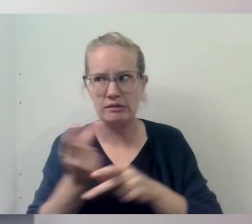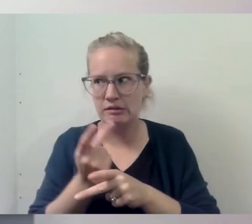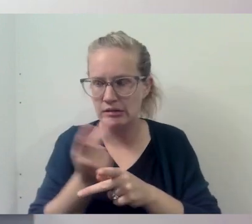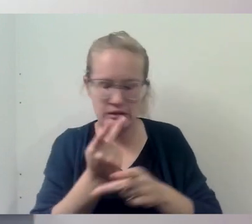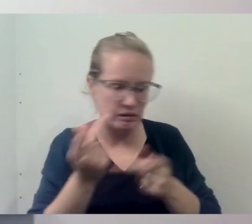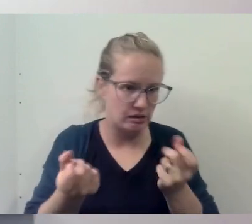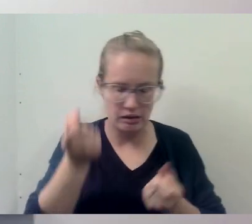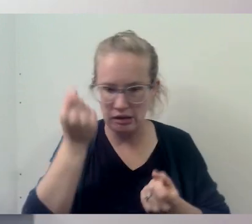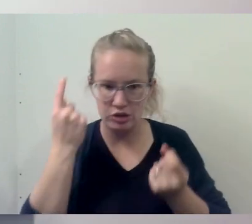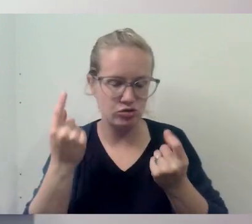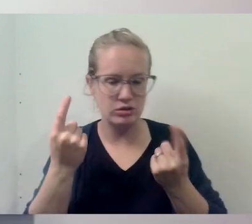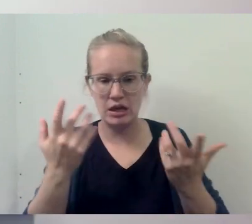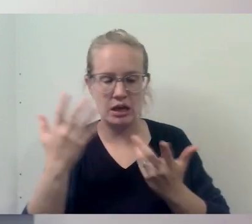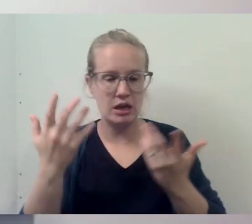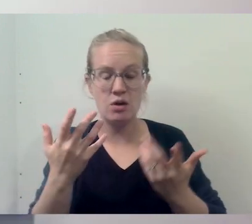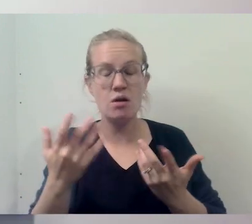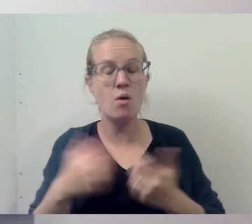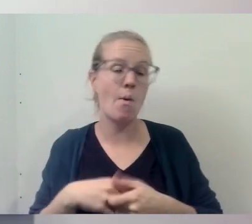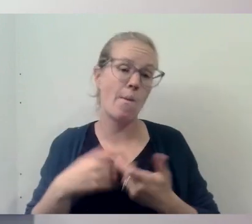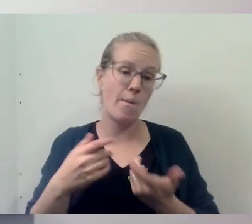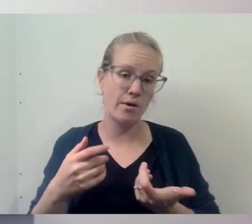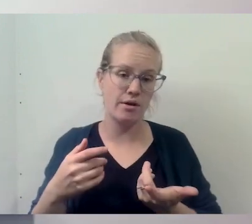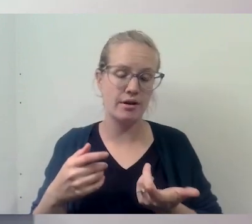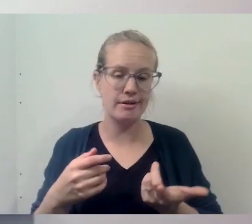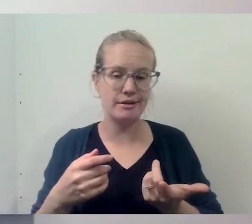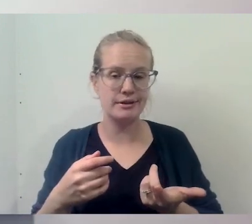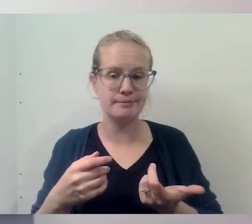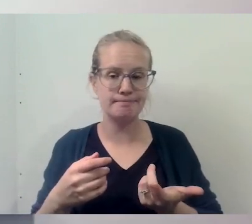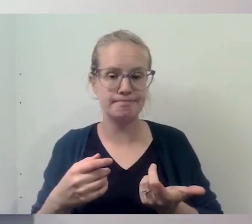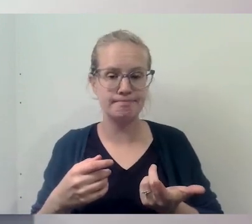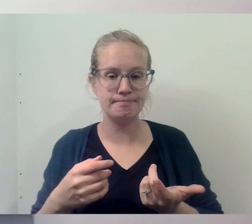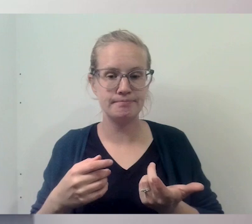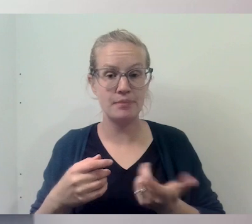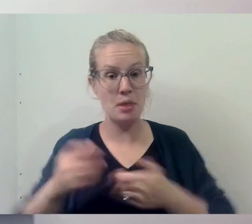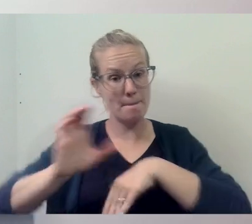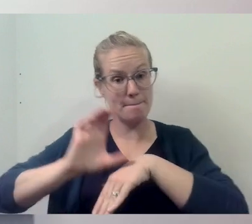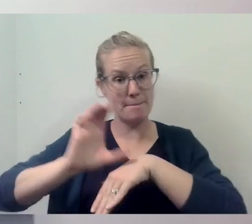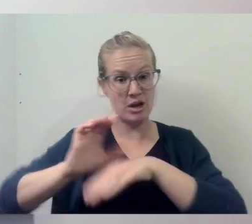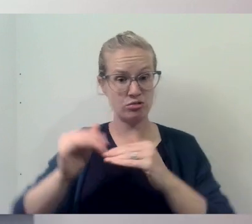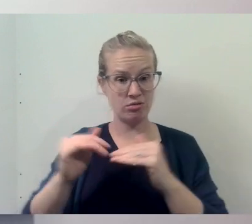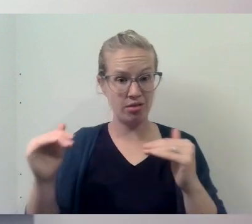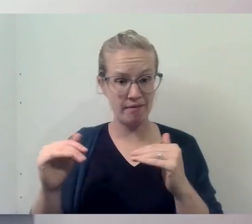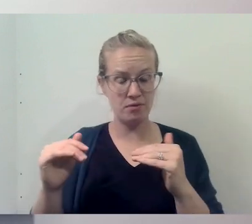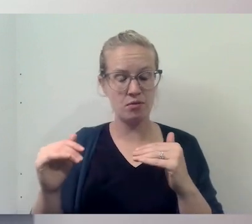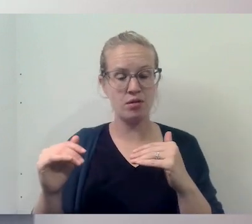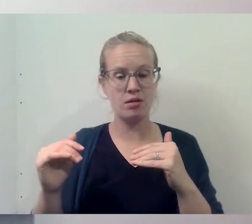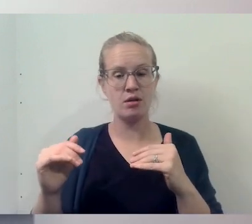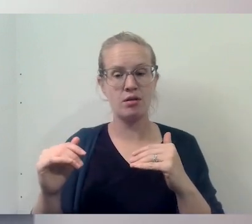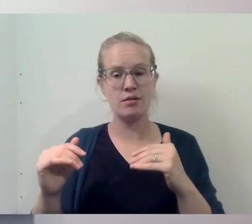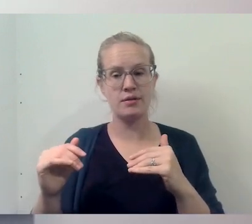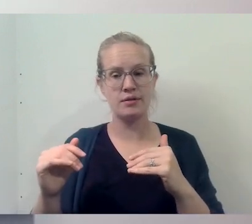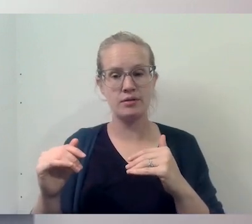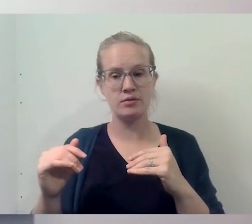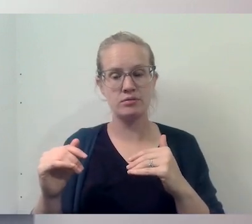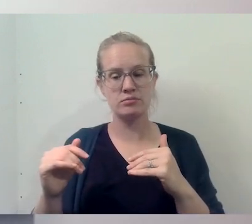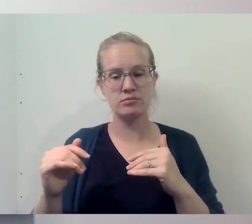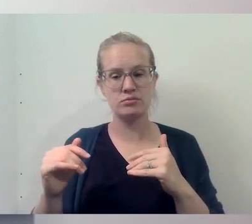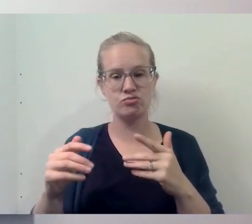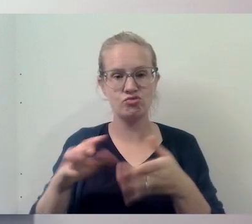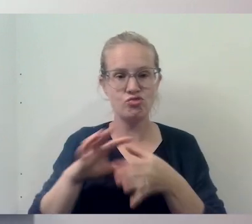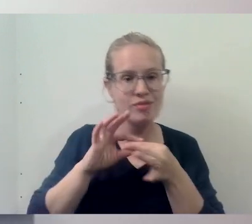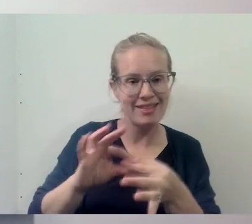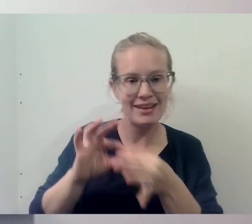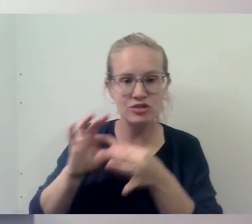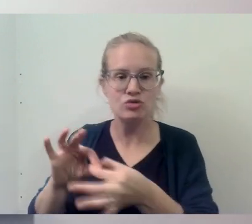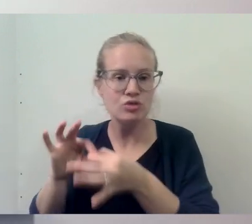all, or even, um, even at the parish level, kind of, in, with relationships,